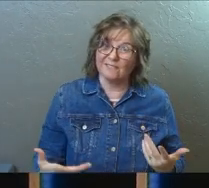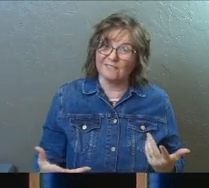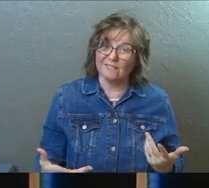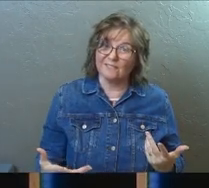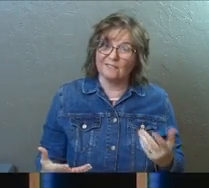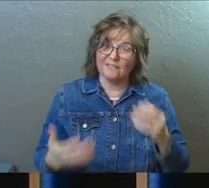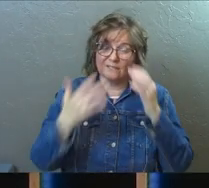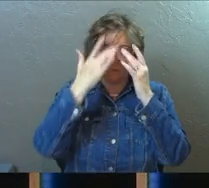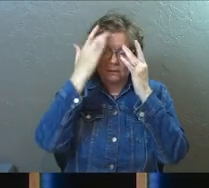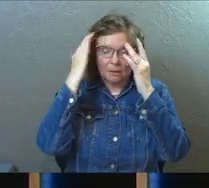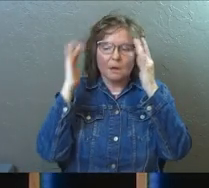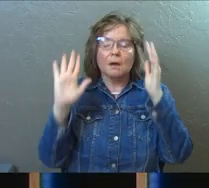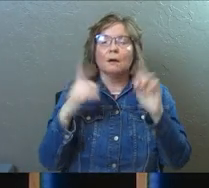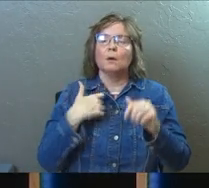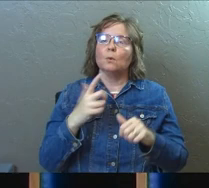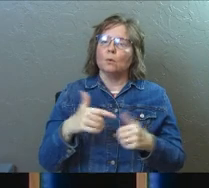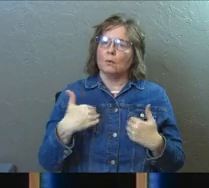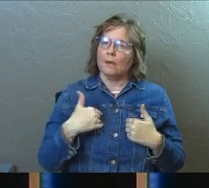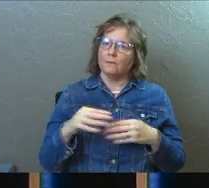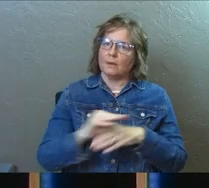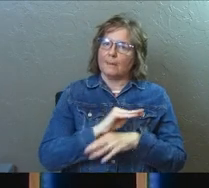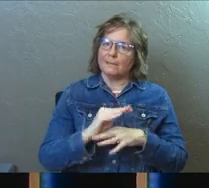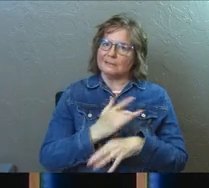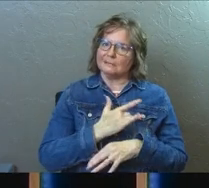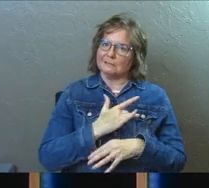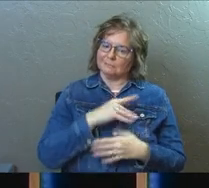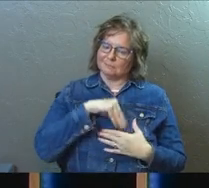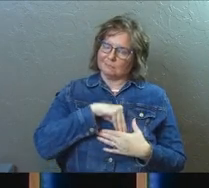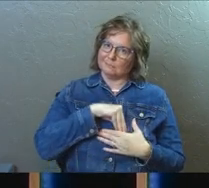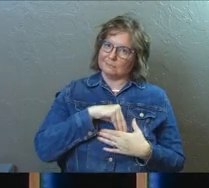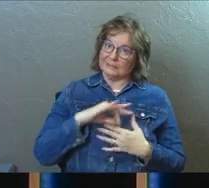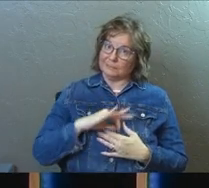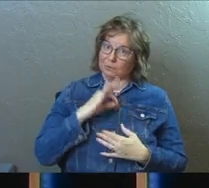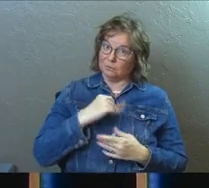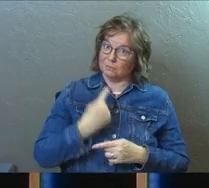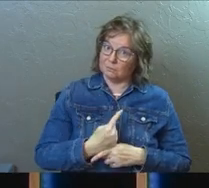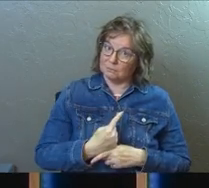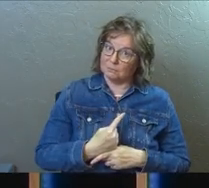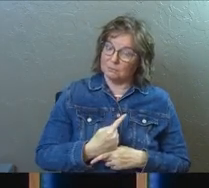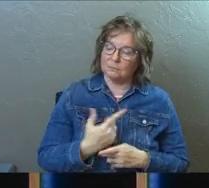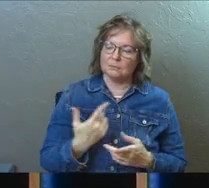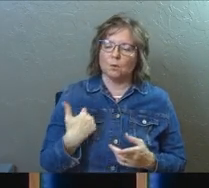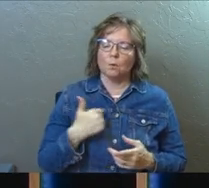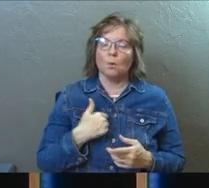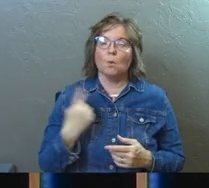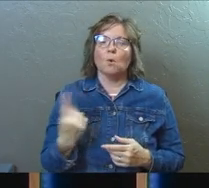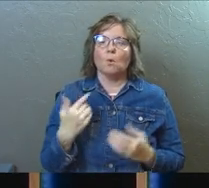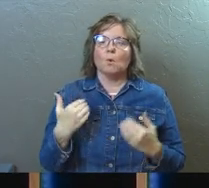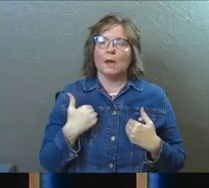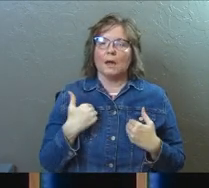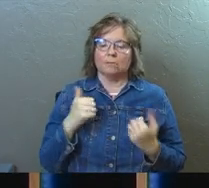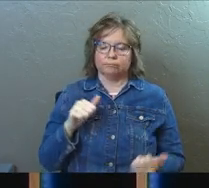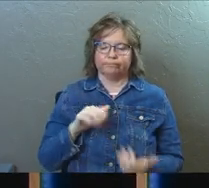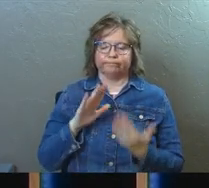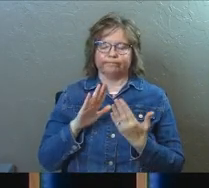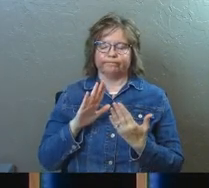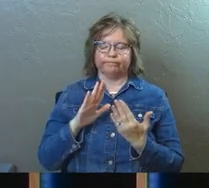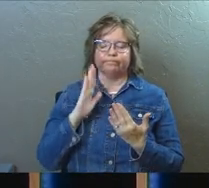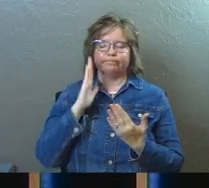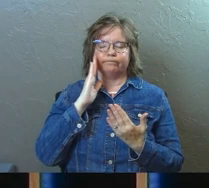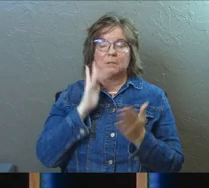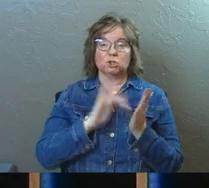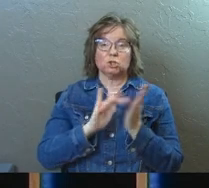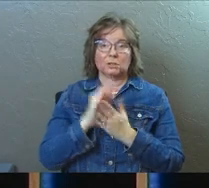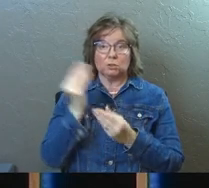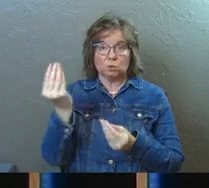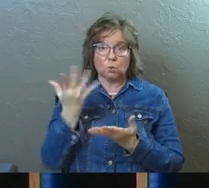but we need to have a missionary spirit, yes, and we need to always have in front of us the fact that Jesus